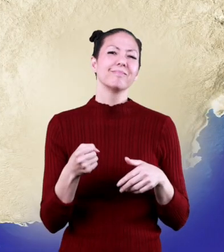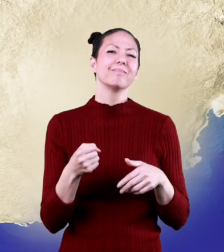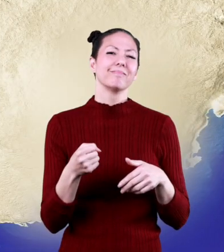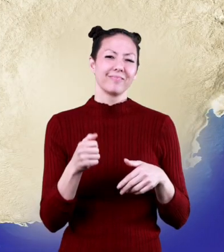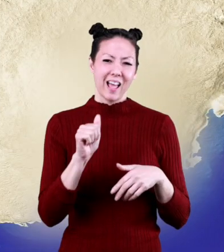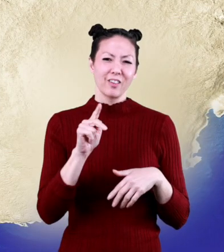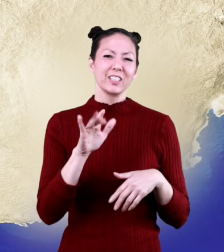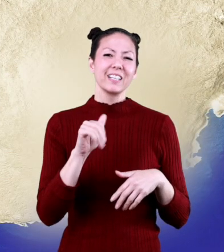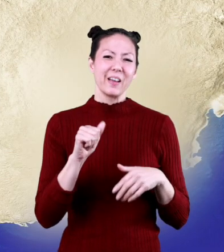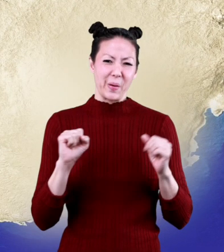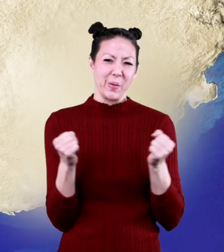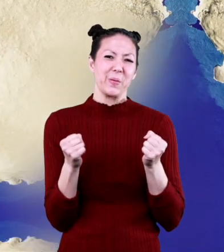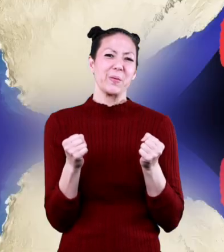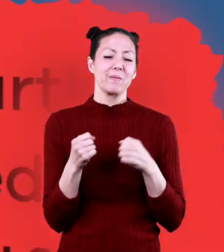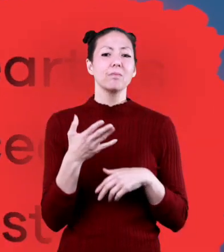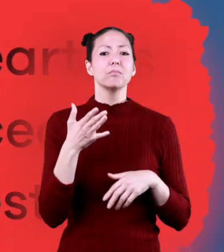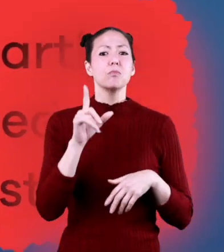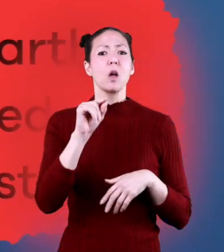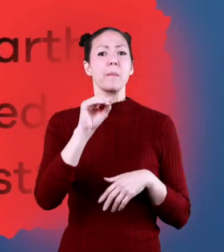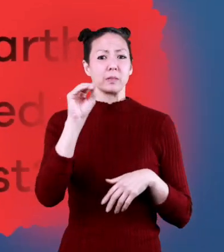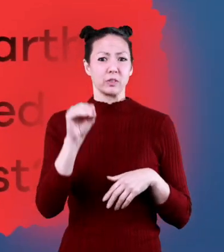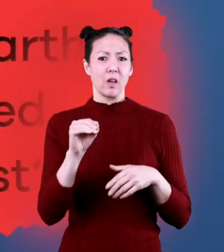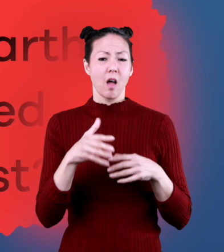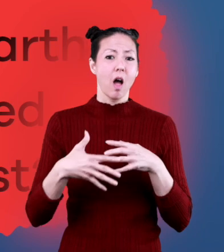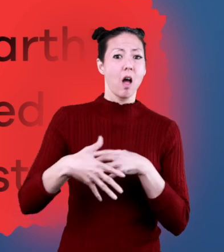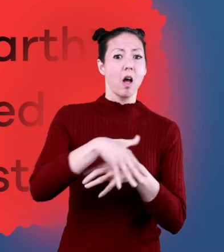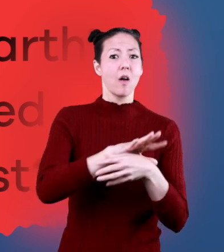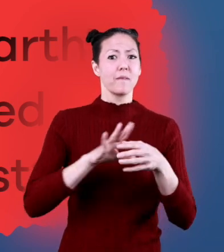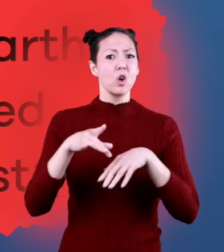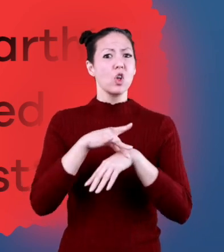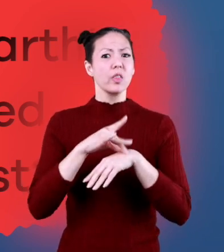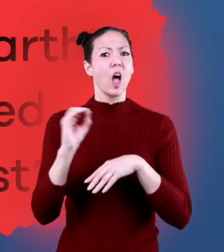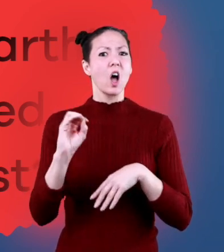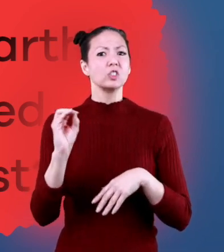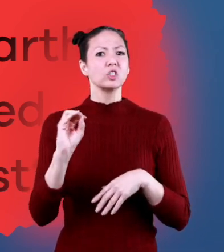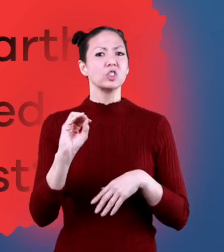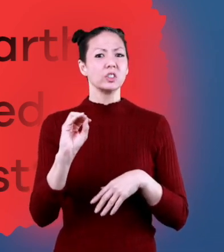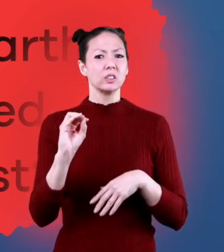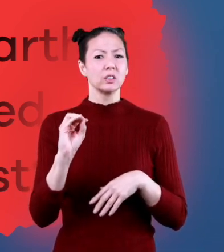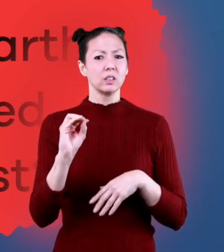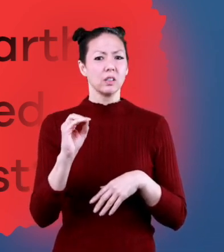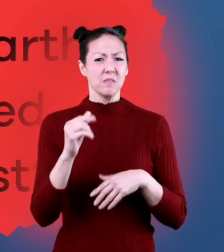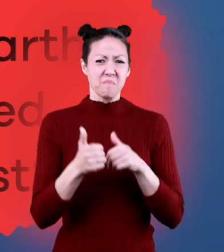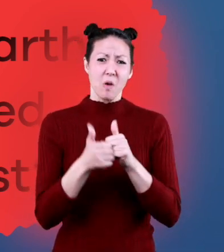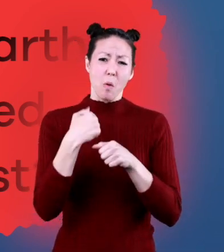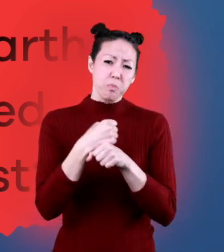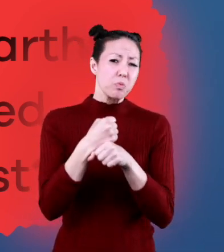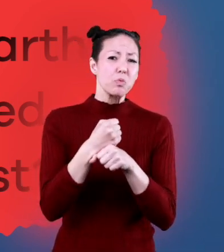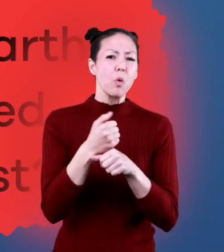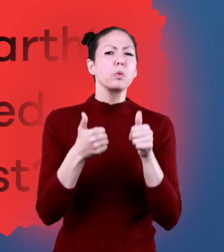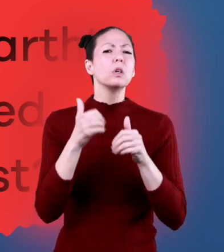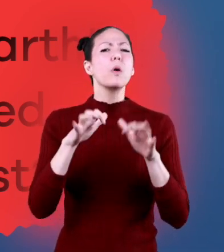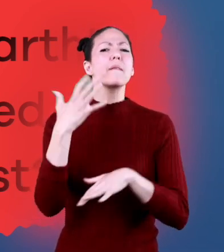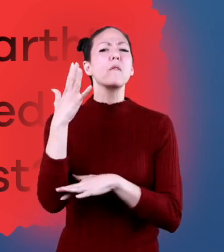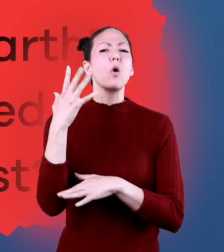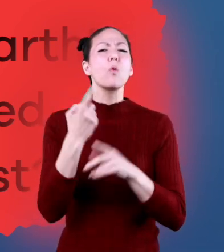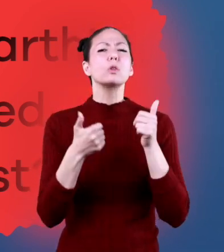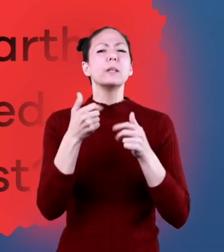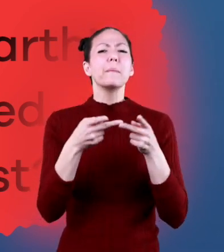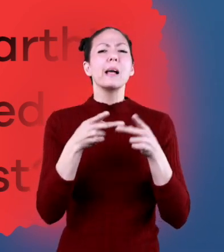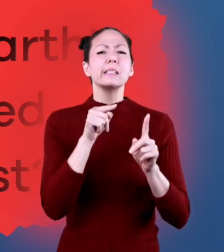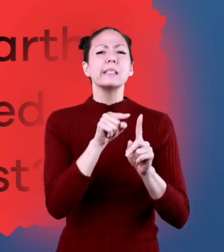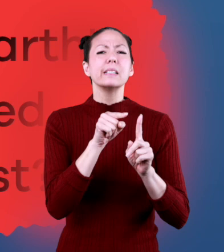Antarctica Over 20% of all the Earth's oxygen is produced by which